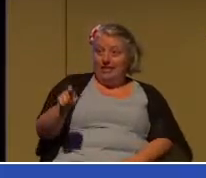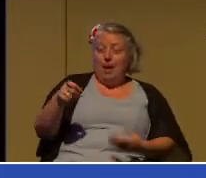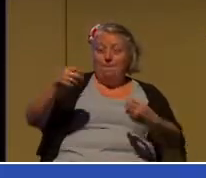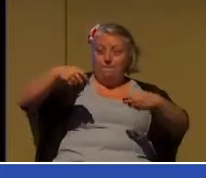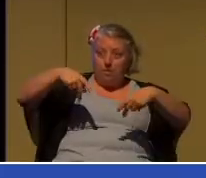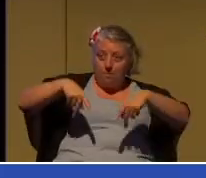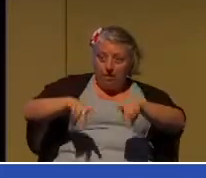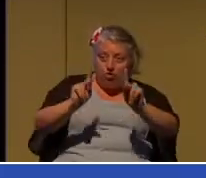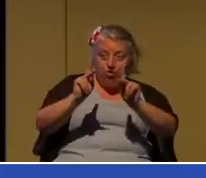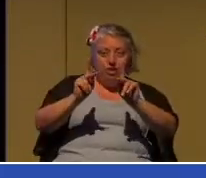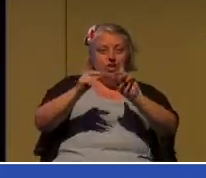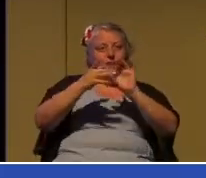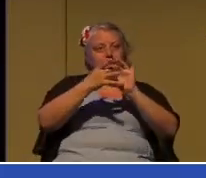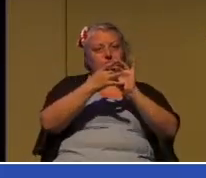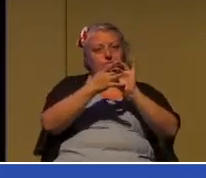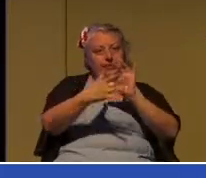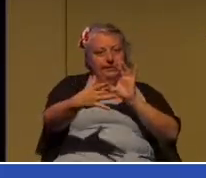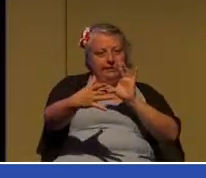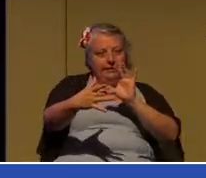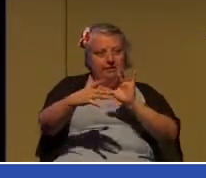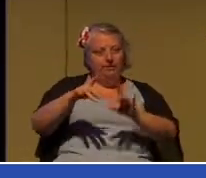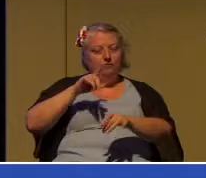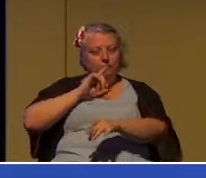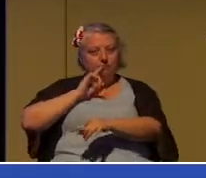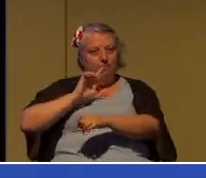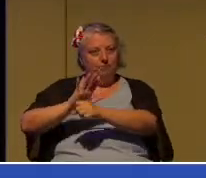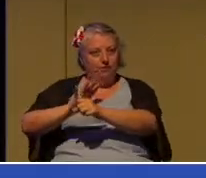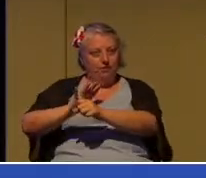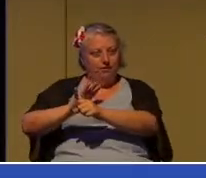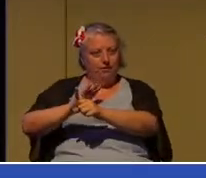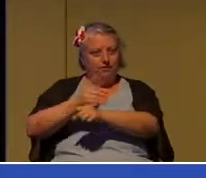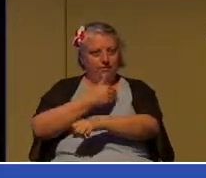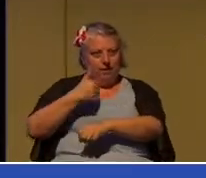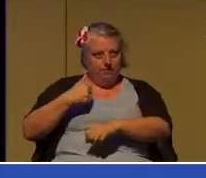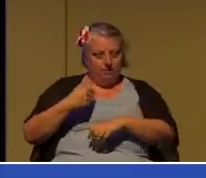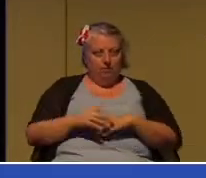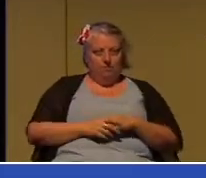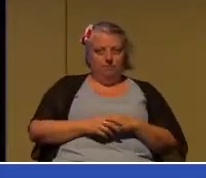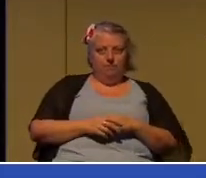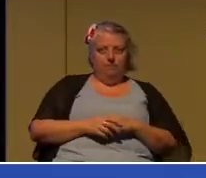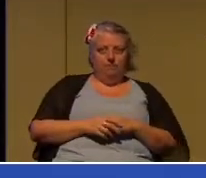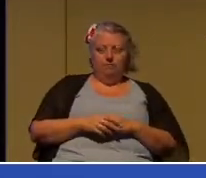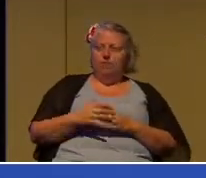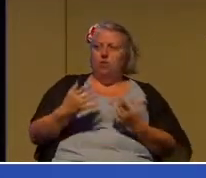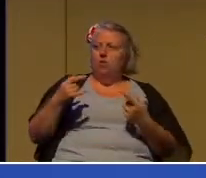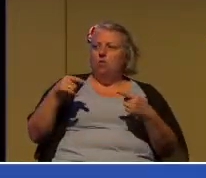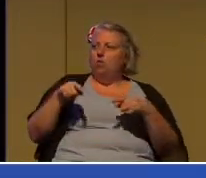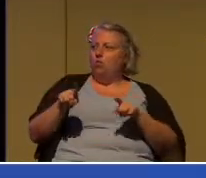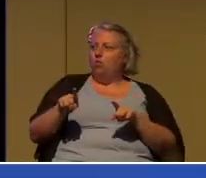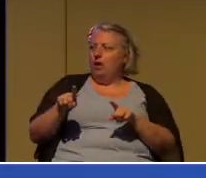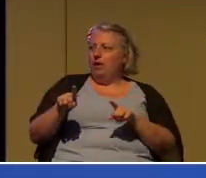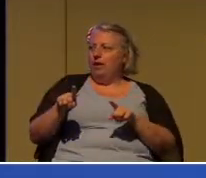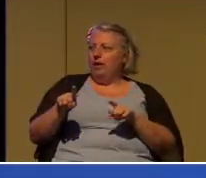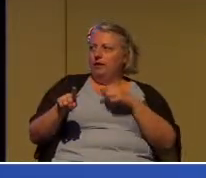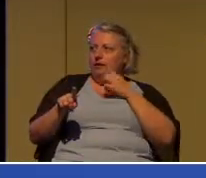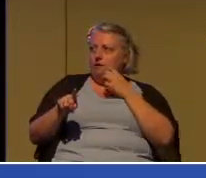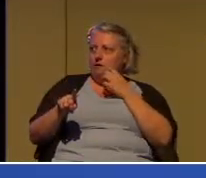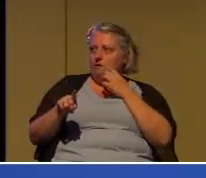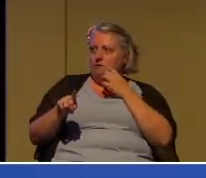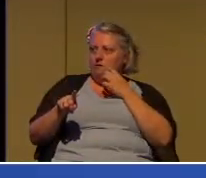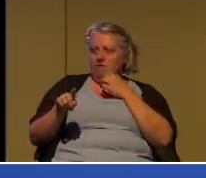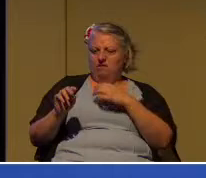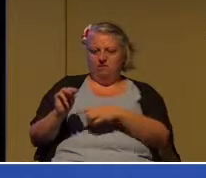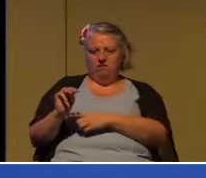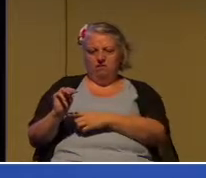released. When Mark came to us a while back and said, you know, I feel the Lord is calling me to the